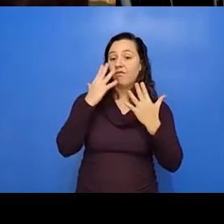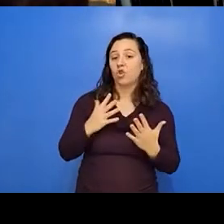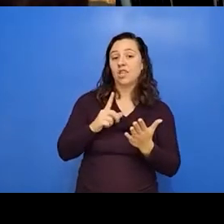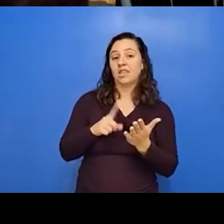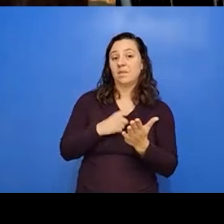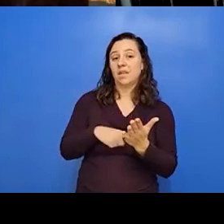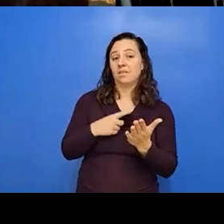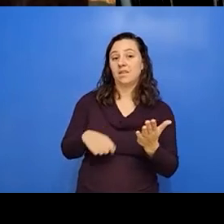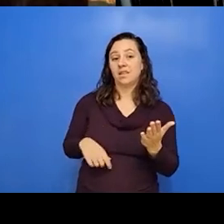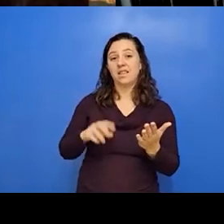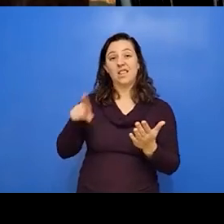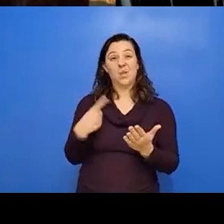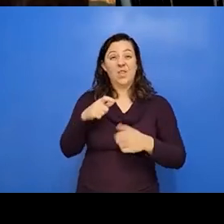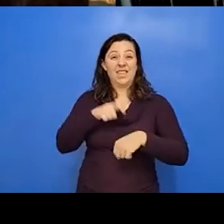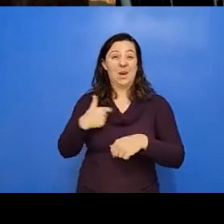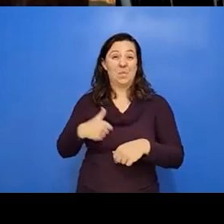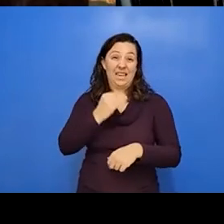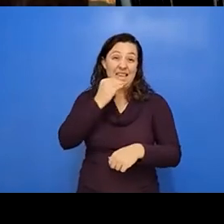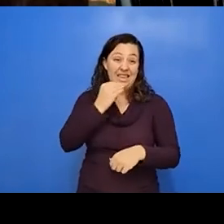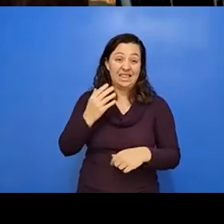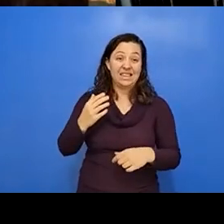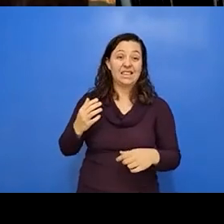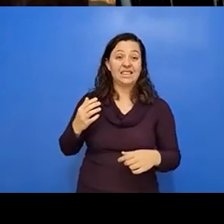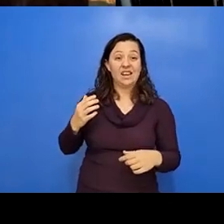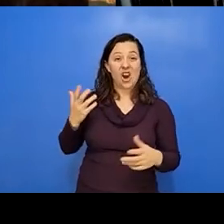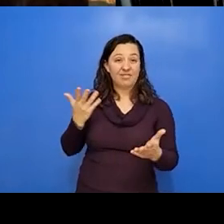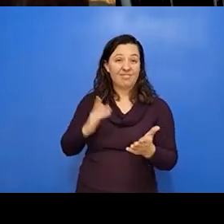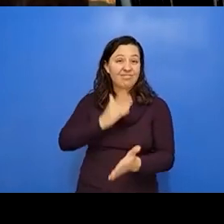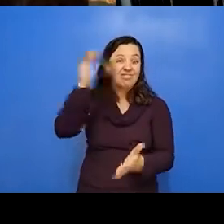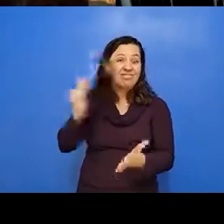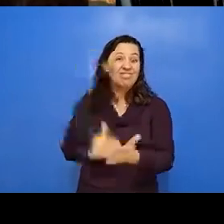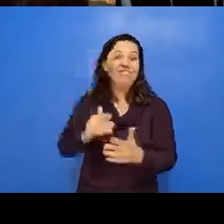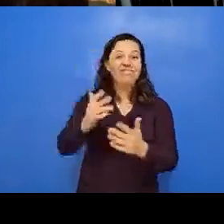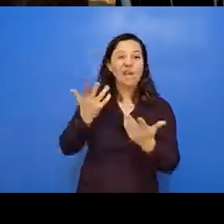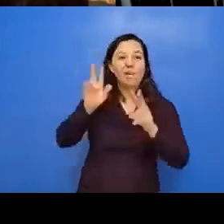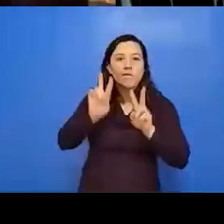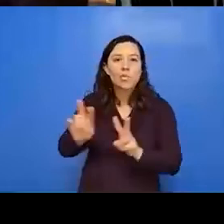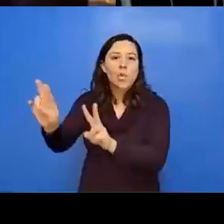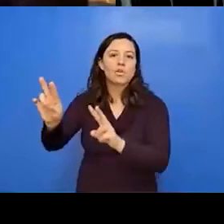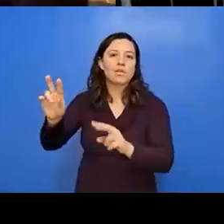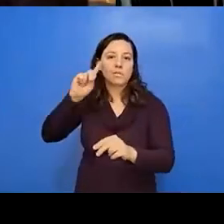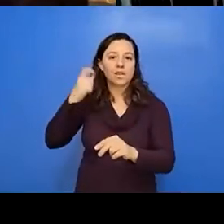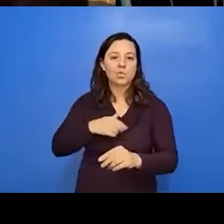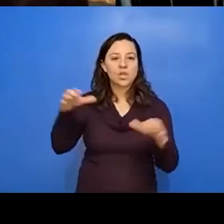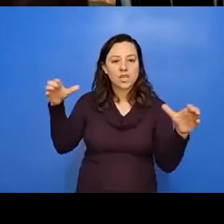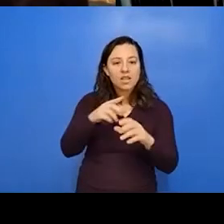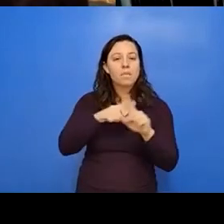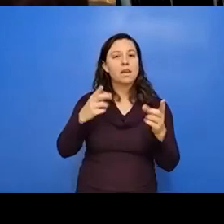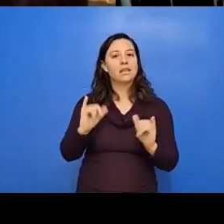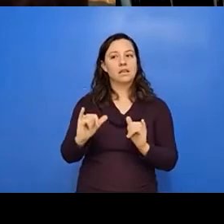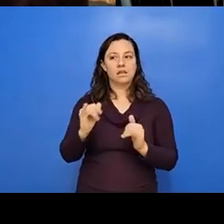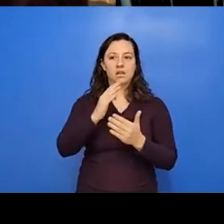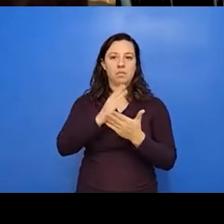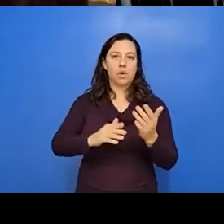eat some of these foods are at, um, funerals, right. They bring us together. Um, but it's still a part of who we are and a part of tradition.